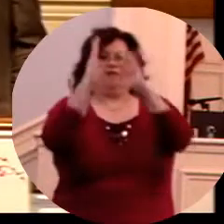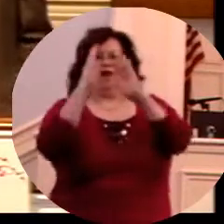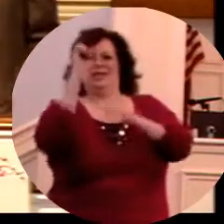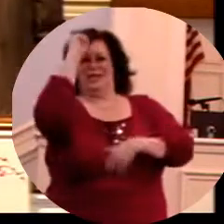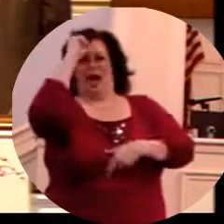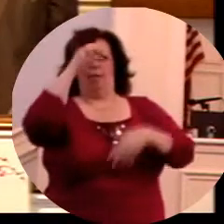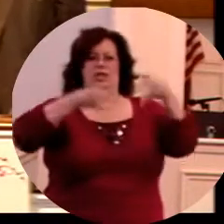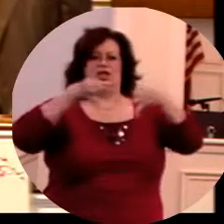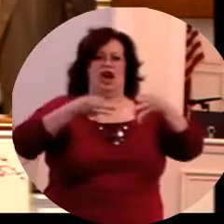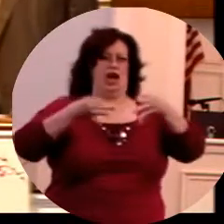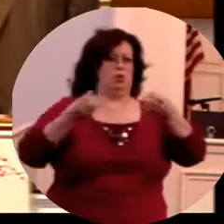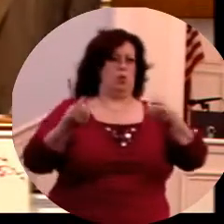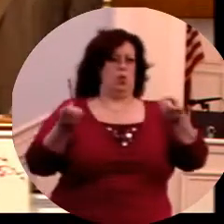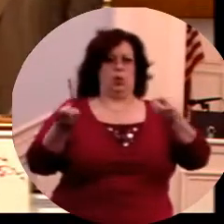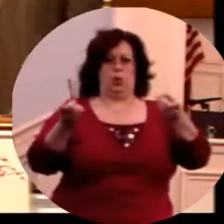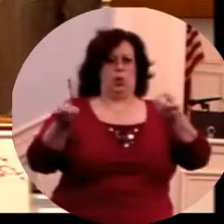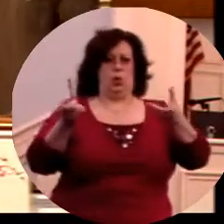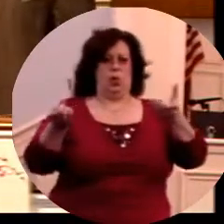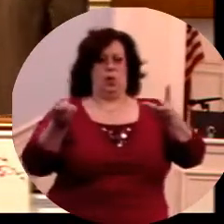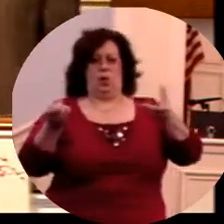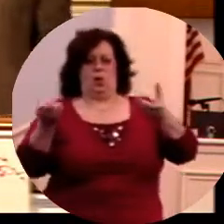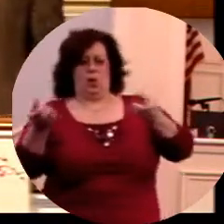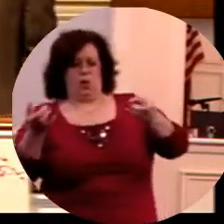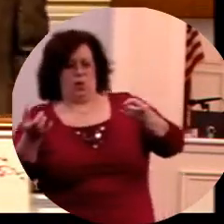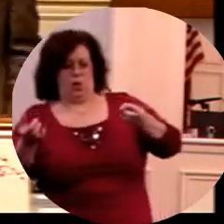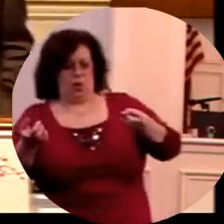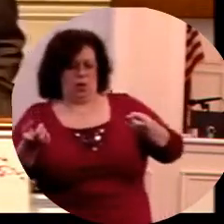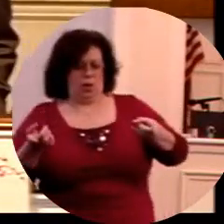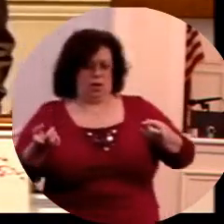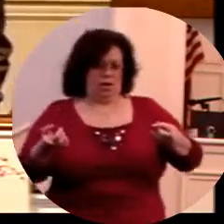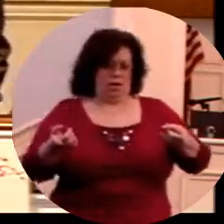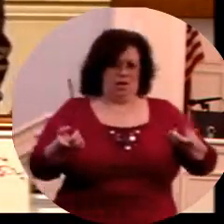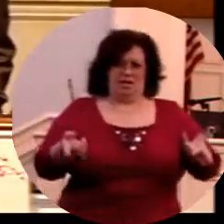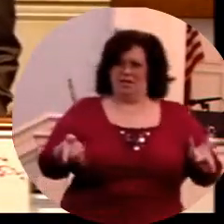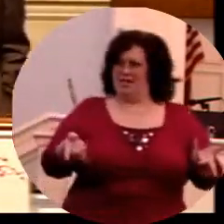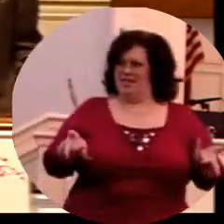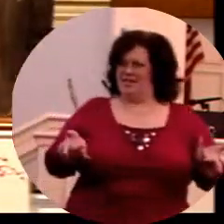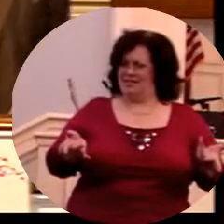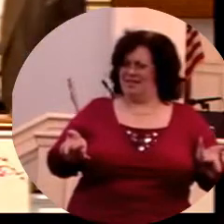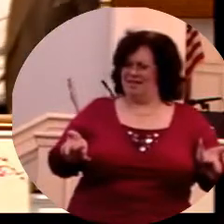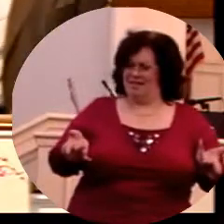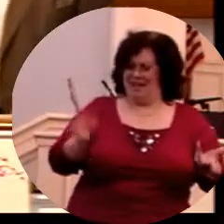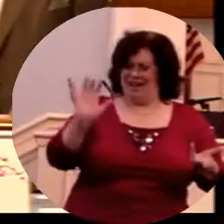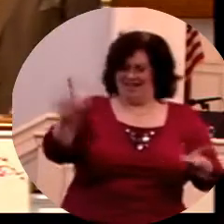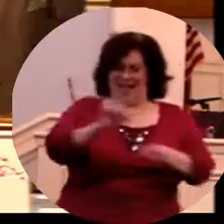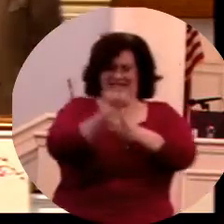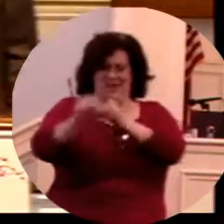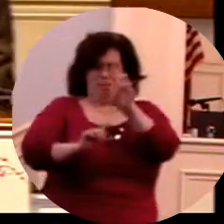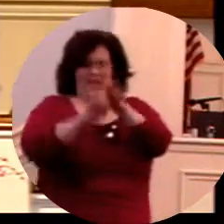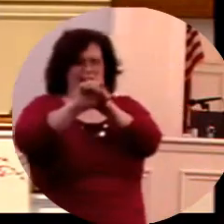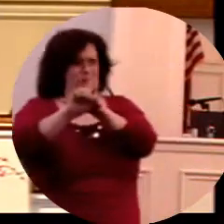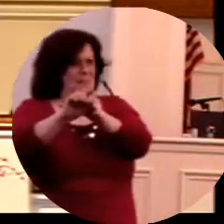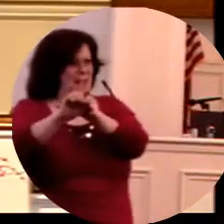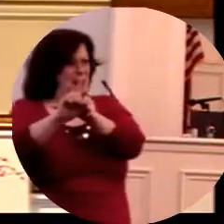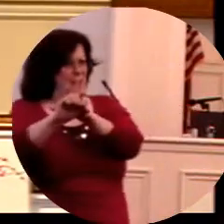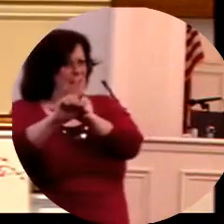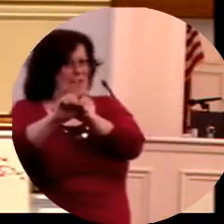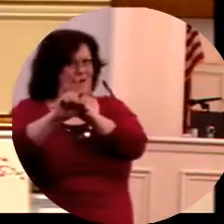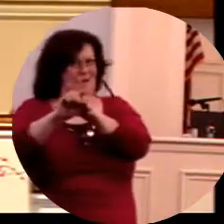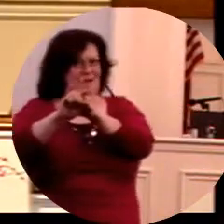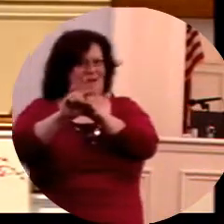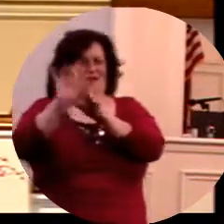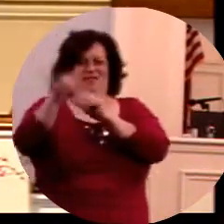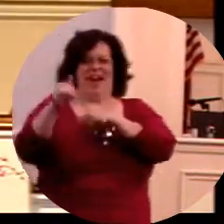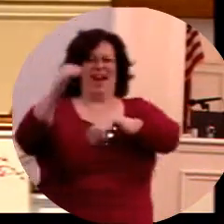this is not my child now. This is not my baby. And you know what? That thing, that matter, it made itself in